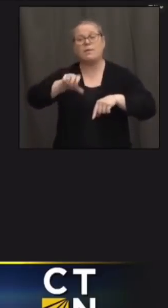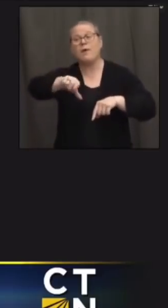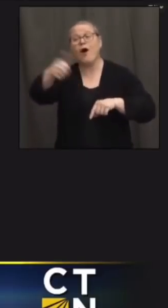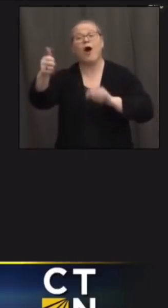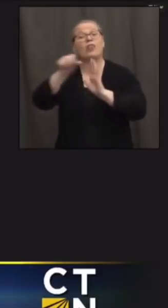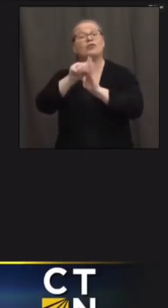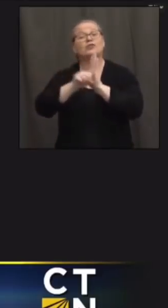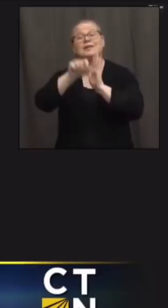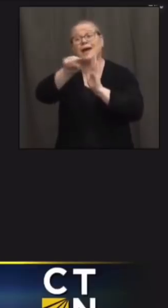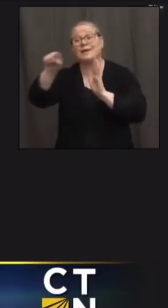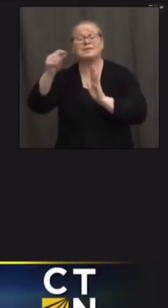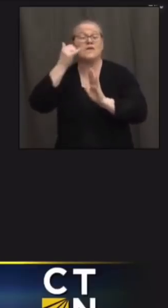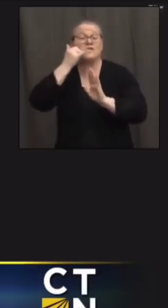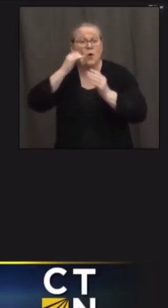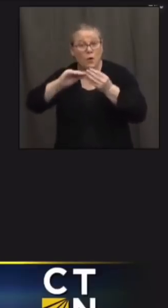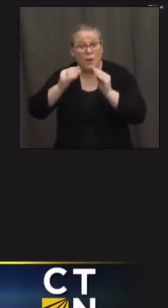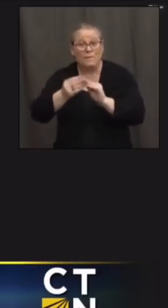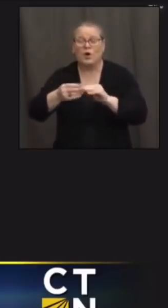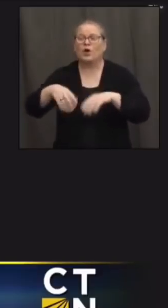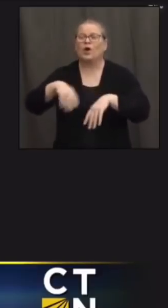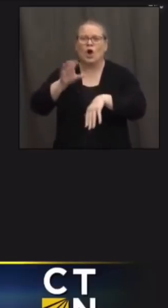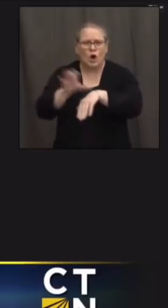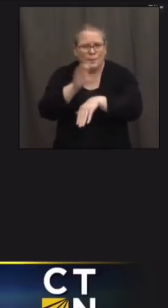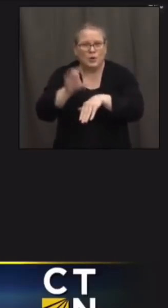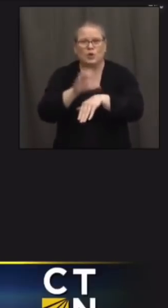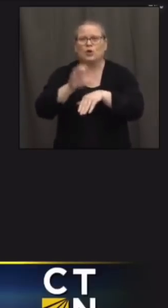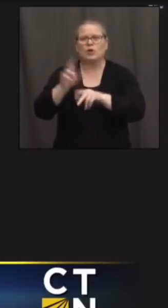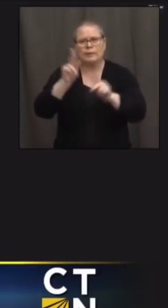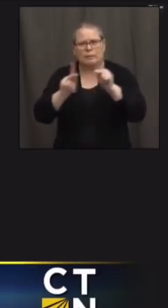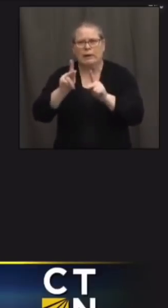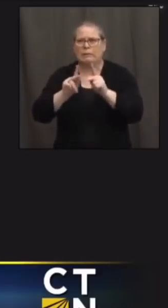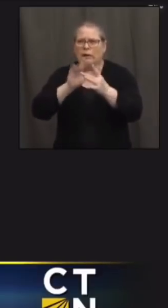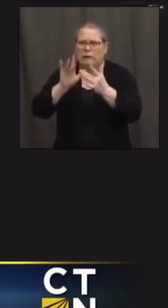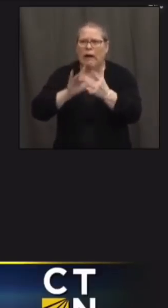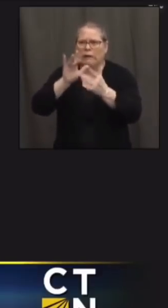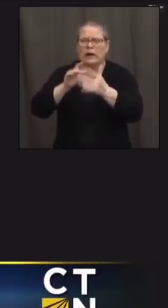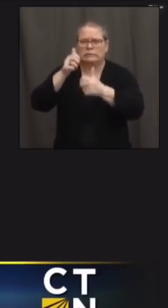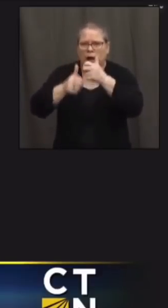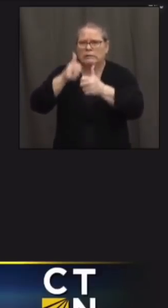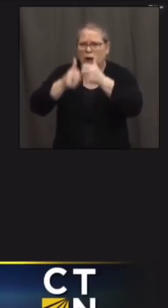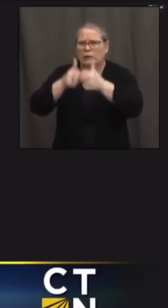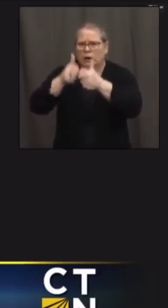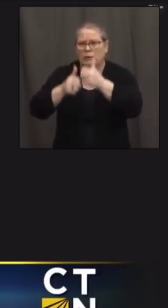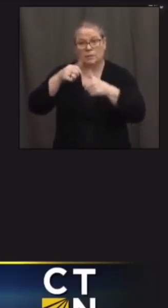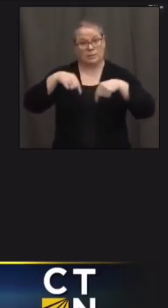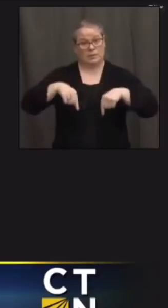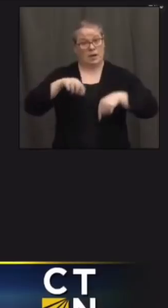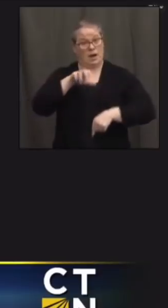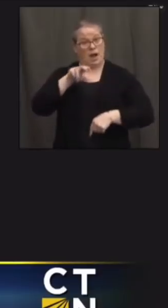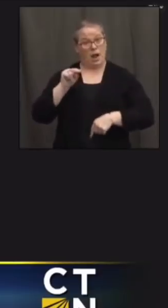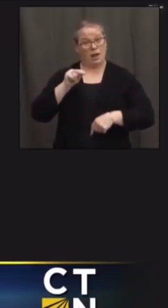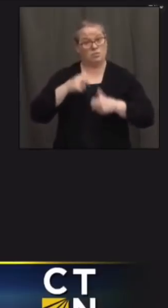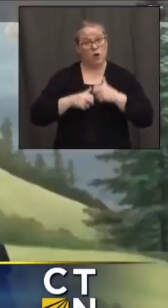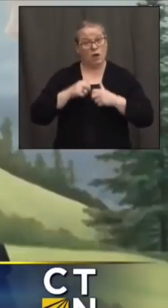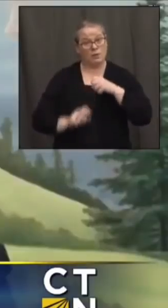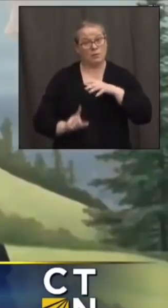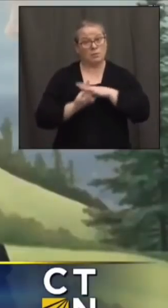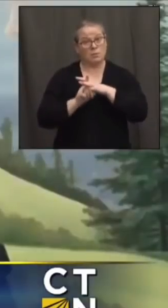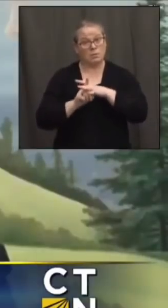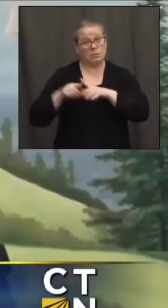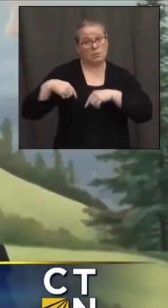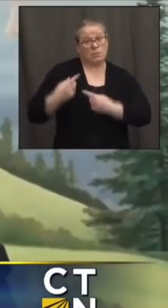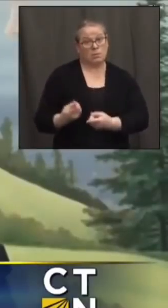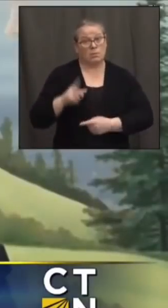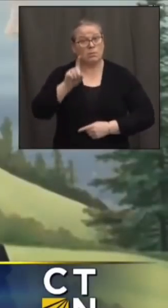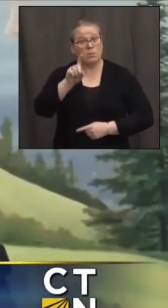vaccines have we had any issues so far with people running into hiccups josh and deirdre do you